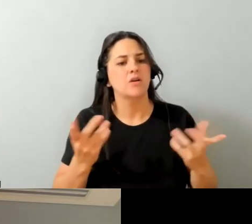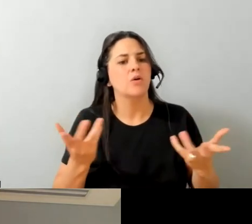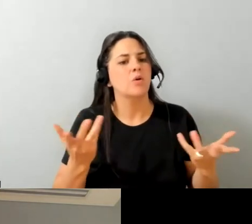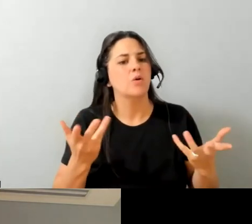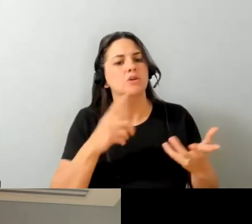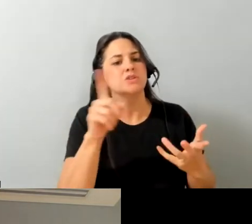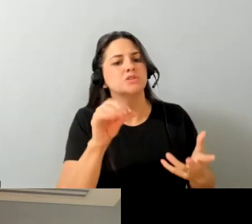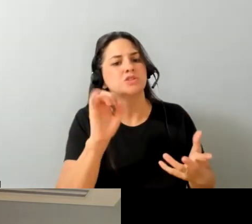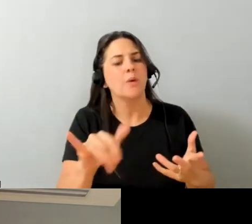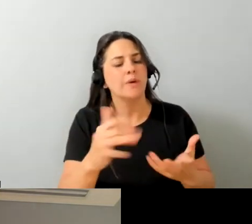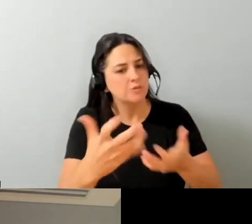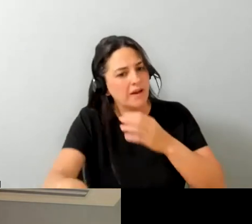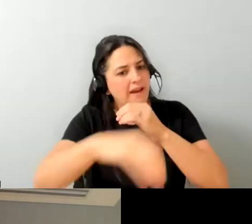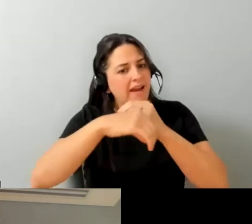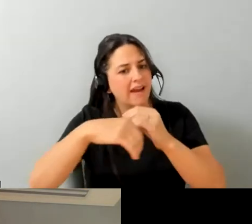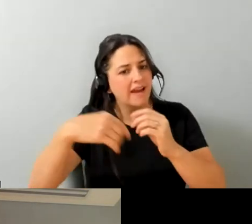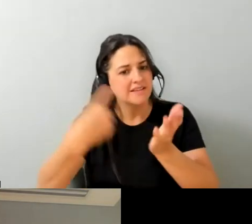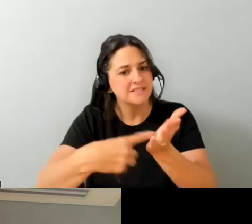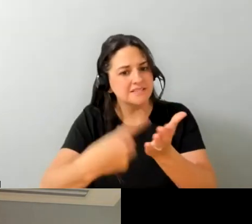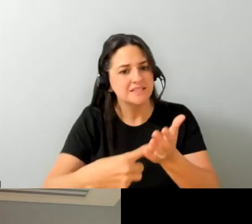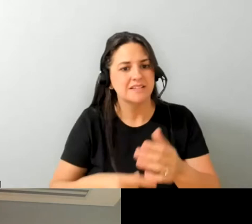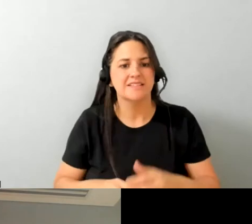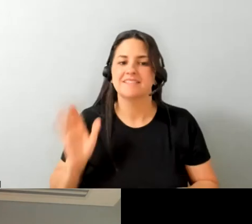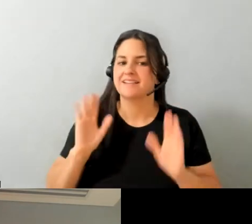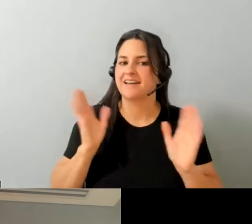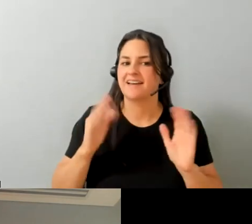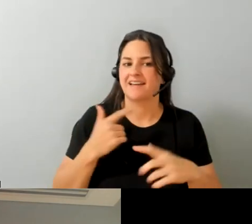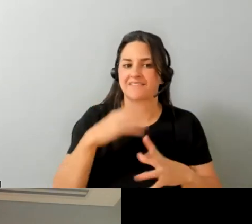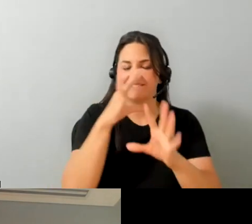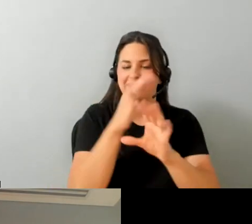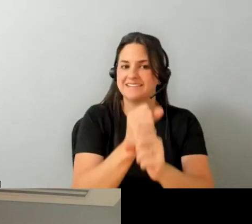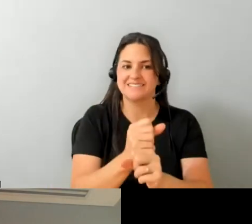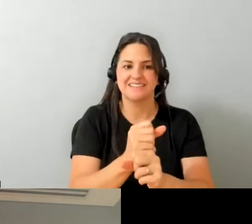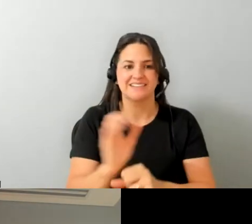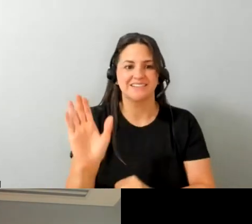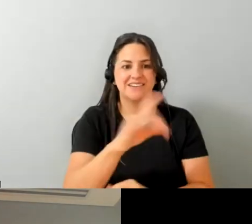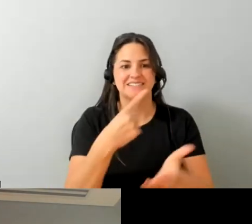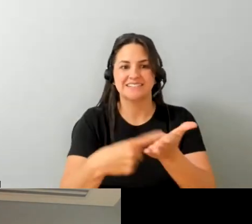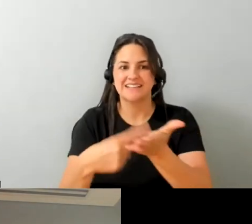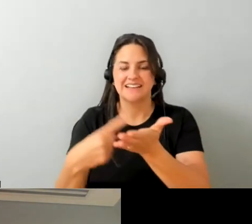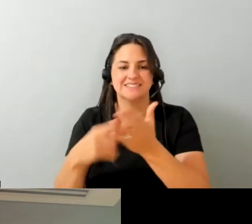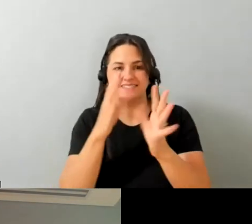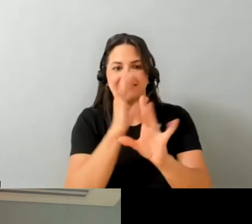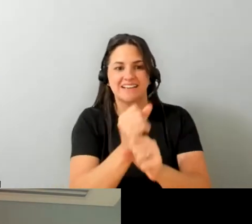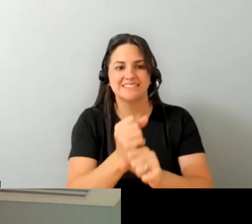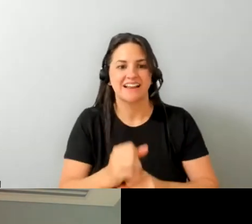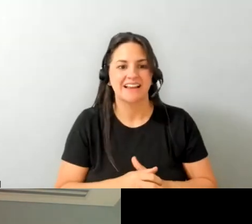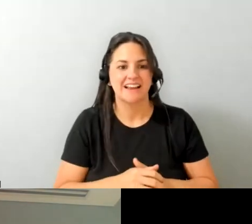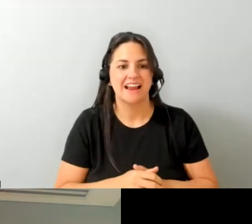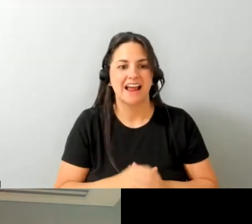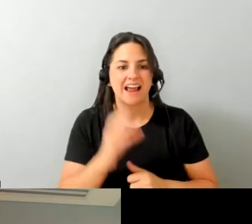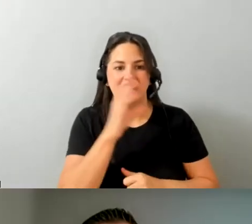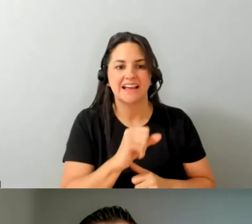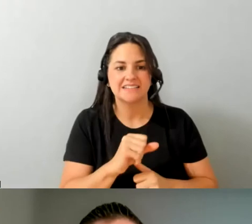would you like to add to this discussion at this point i've just been fascinated with what everyone's been saying but um i guess